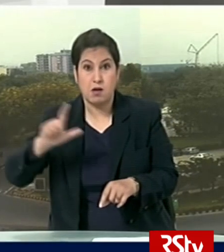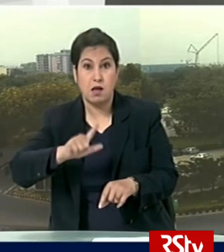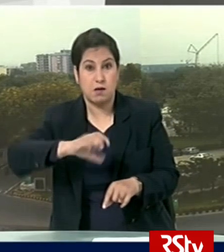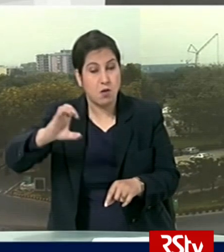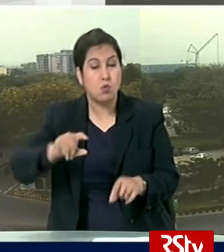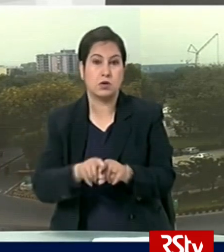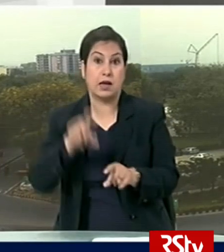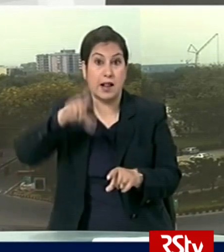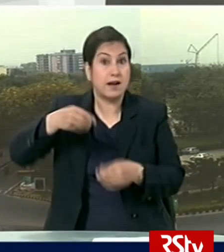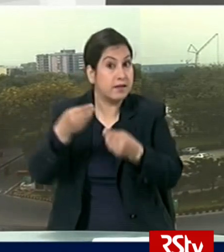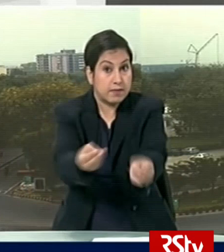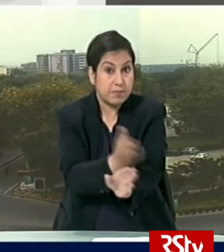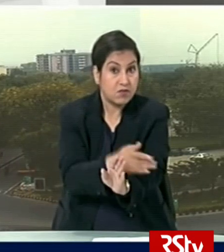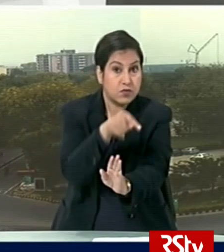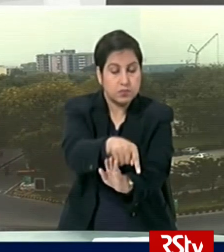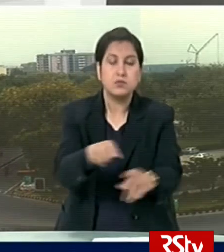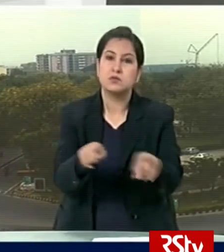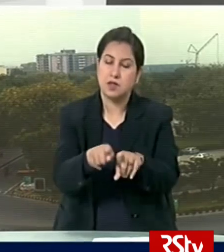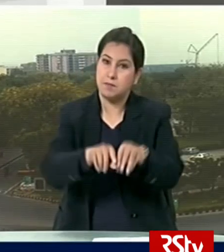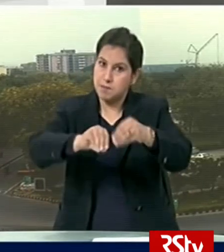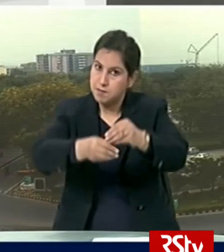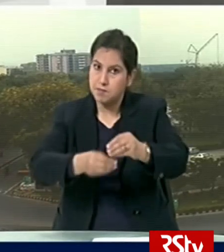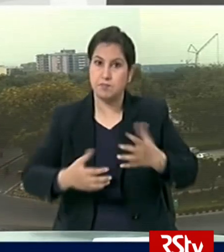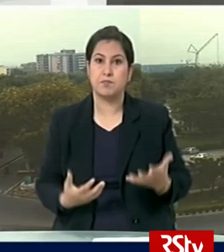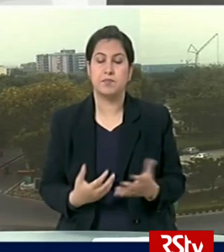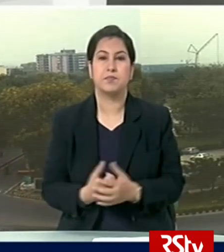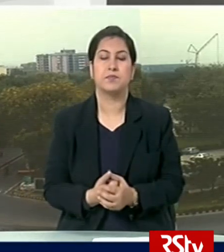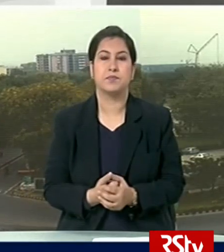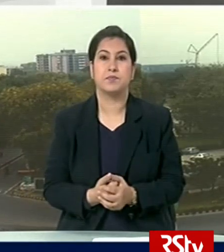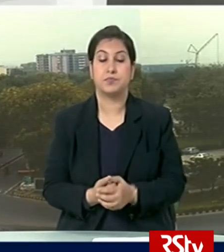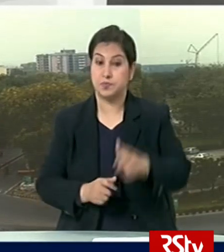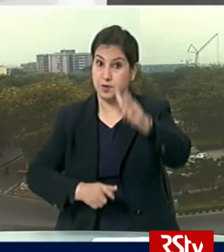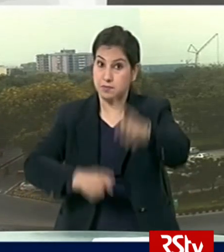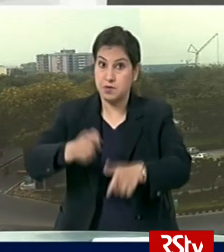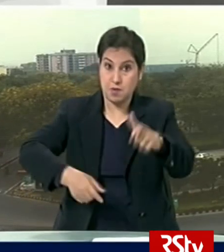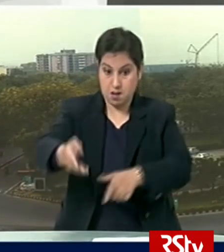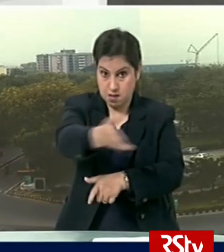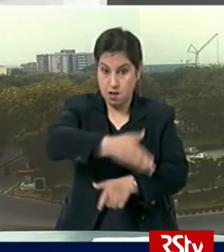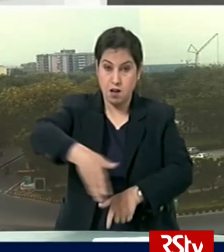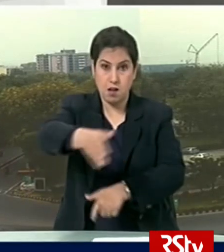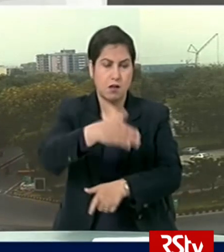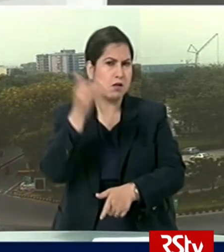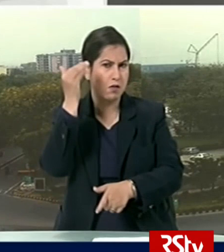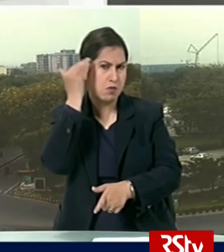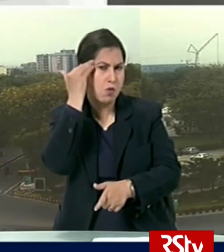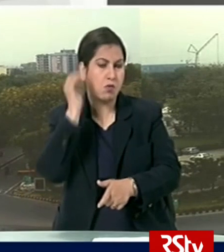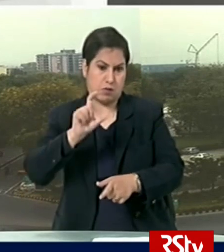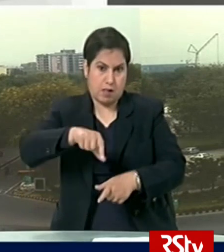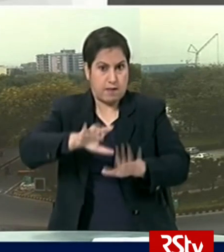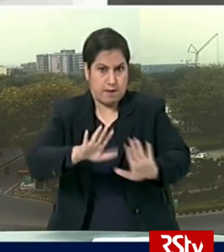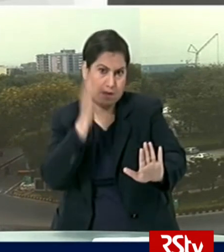of credit given to them and those people who have availed of these credit